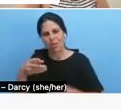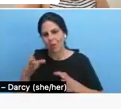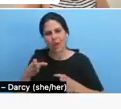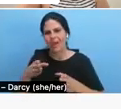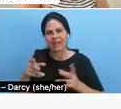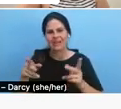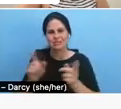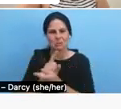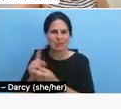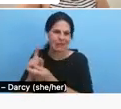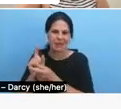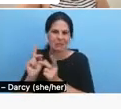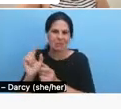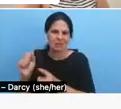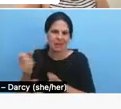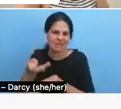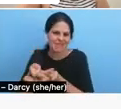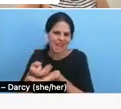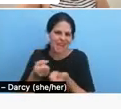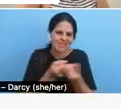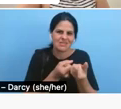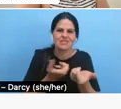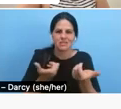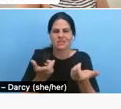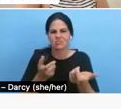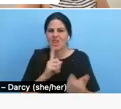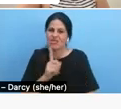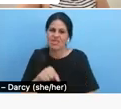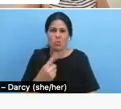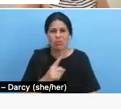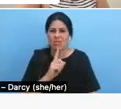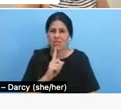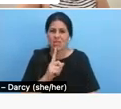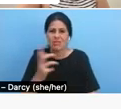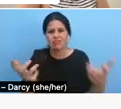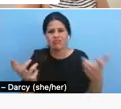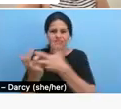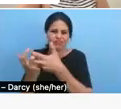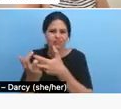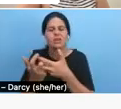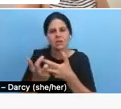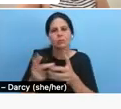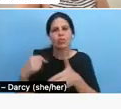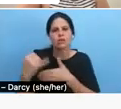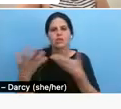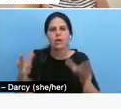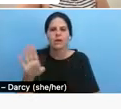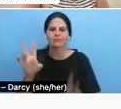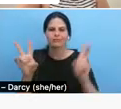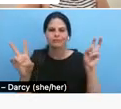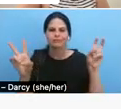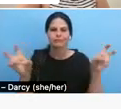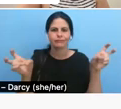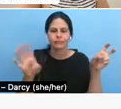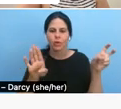this is only suitable to projects. I would argue that are put on pro broadcast ready, so on and so forth, and it doesn't fit,